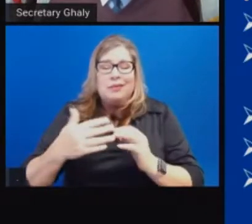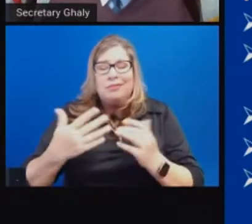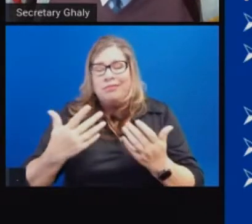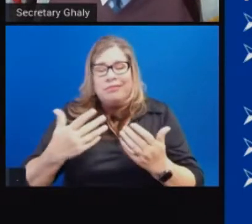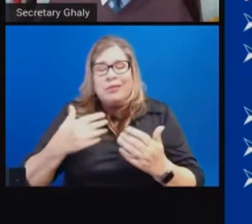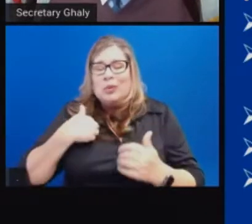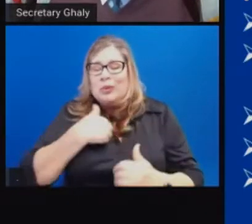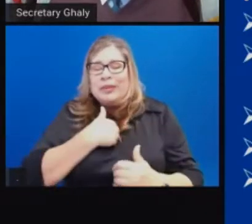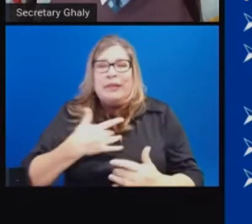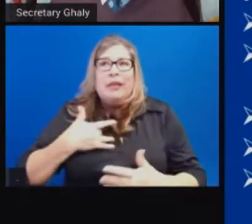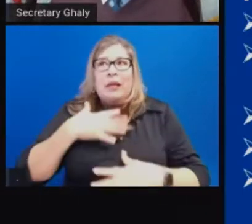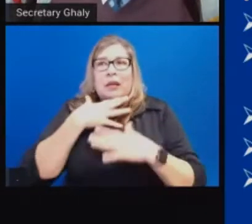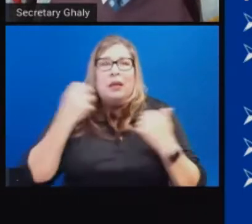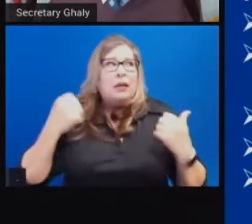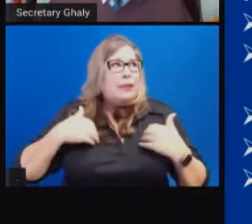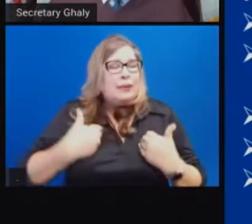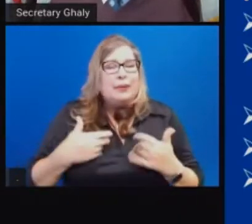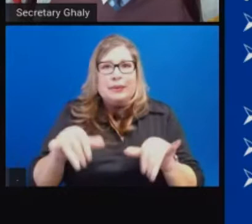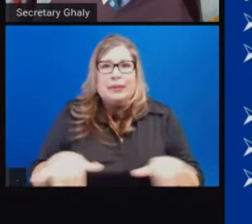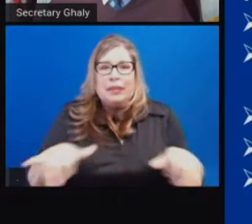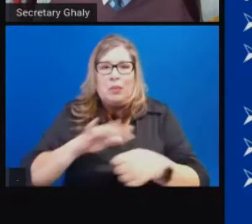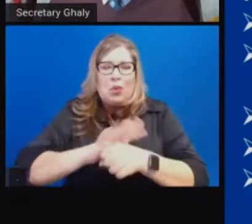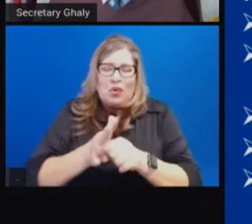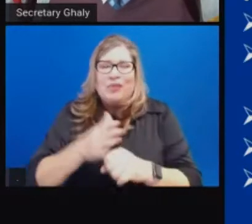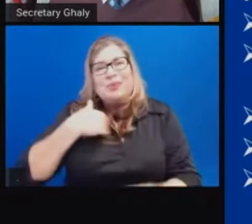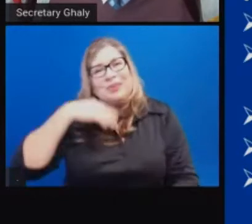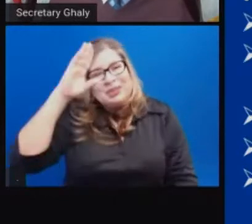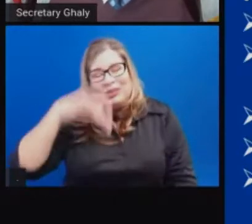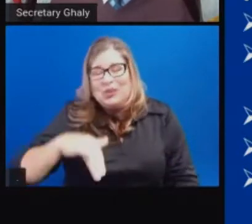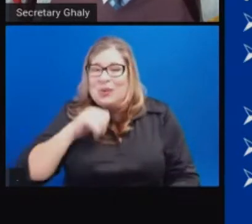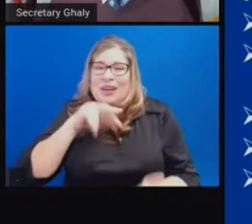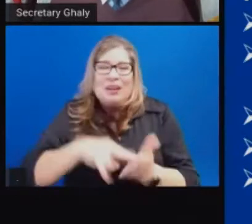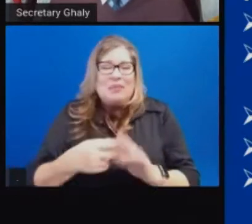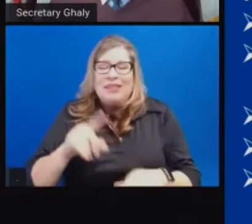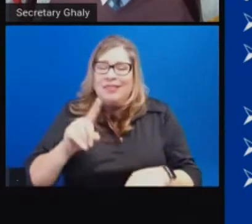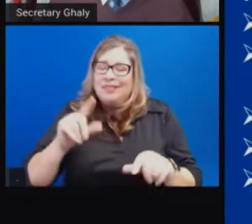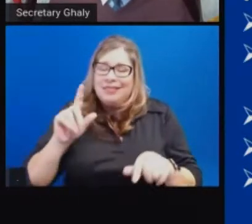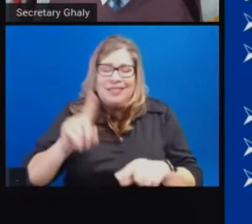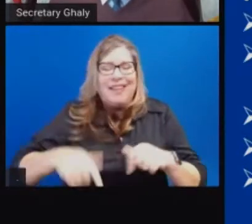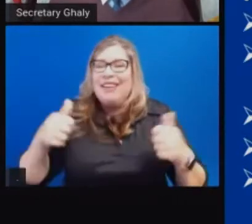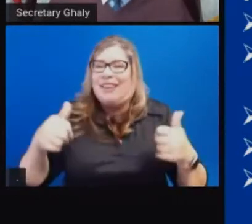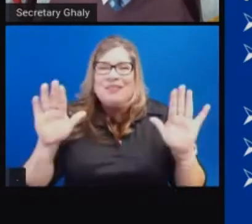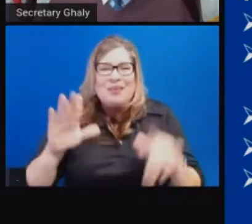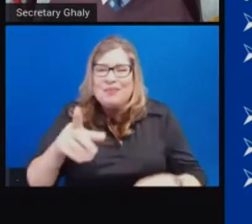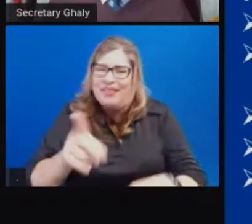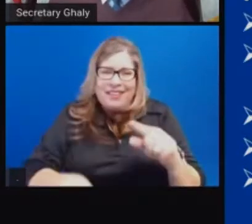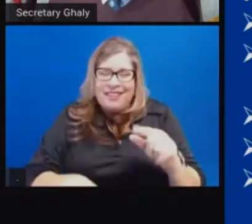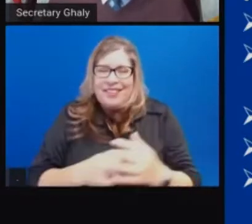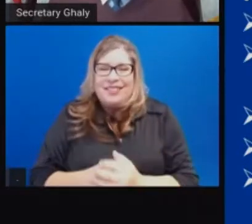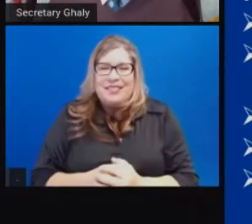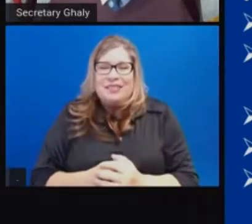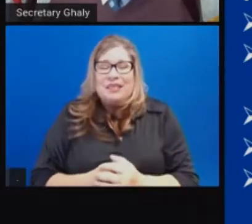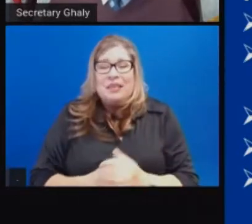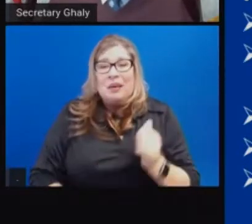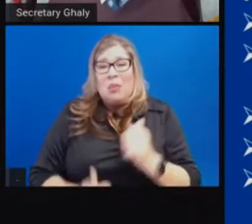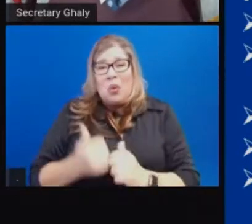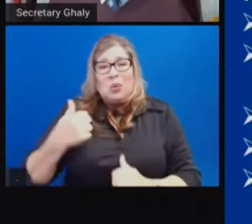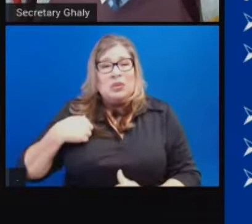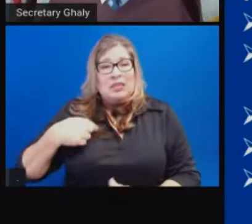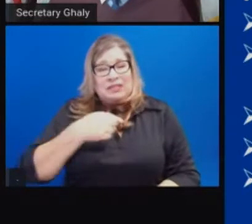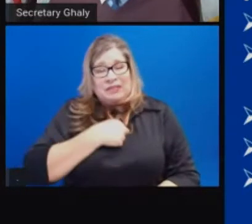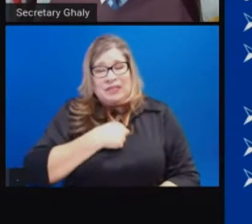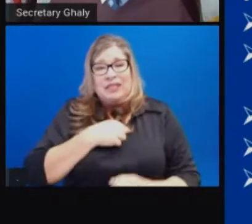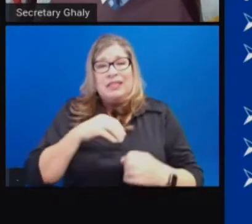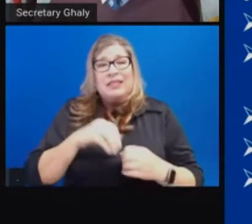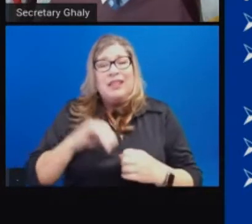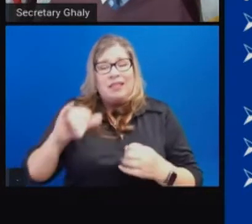in any way. That exiting the stay-at-home order means for most of us going into the purple tier. think 99